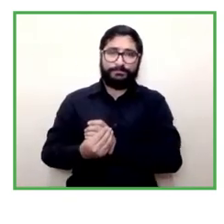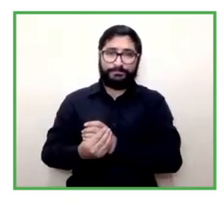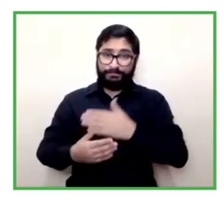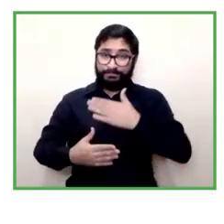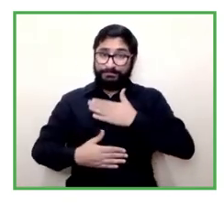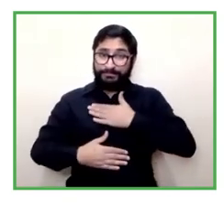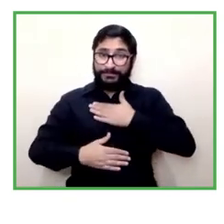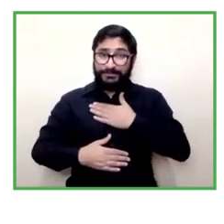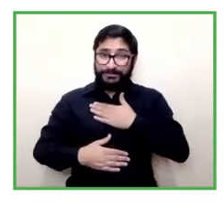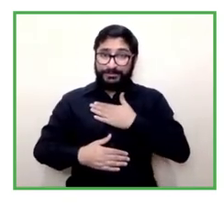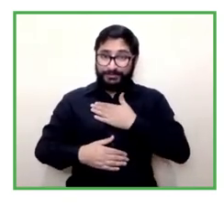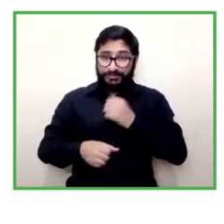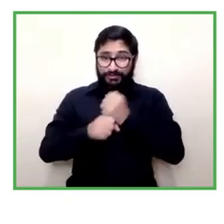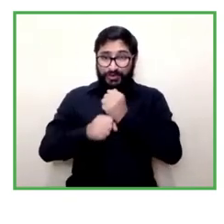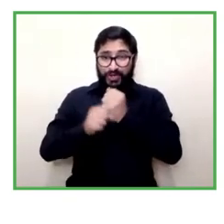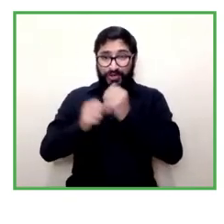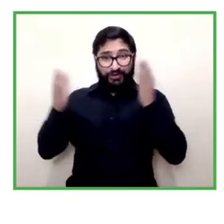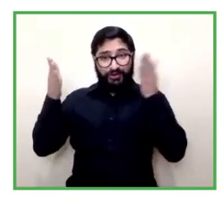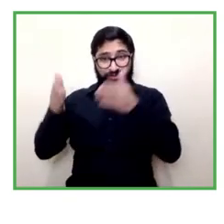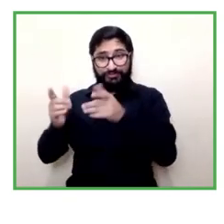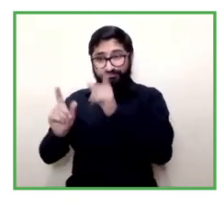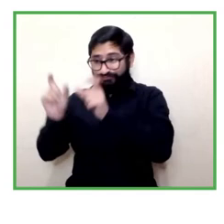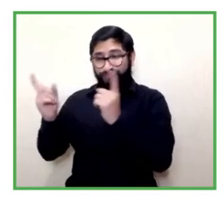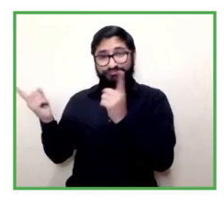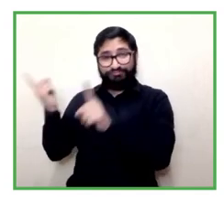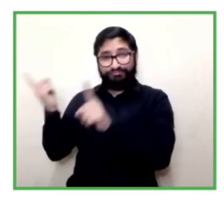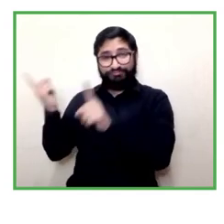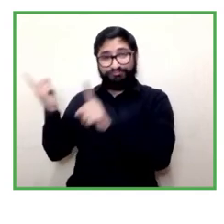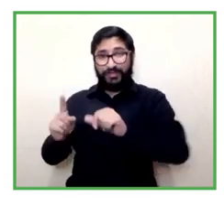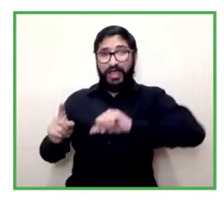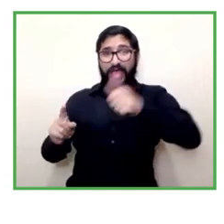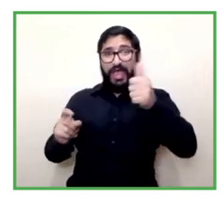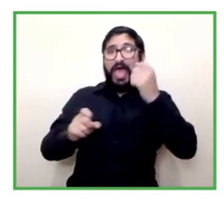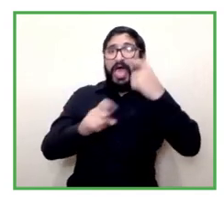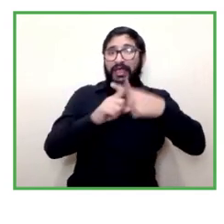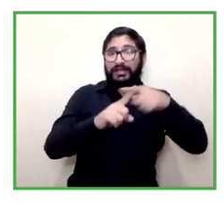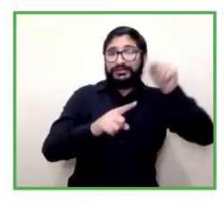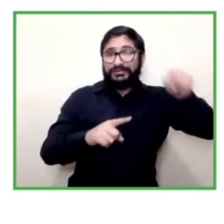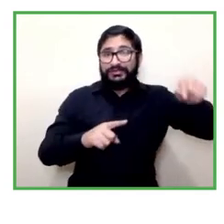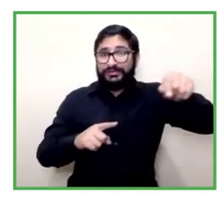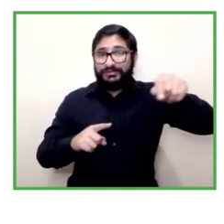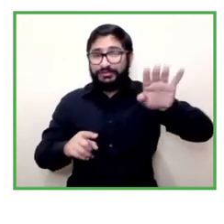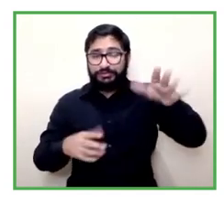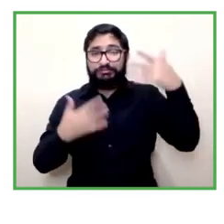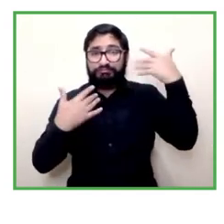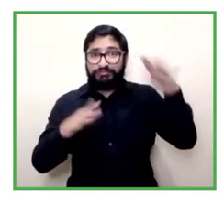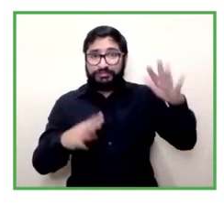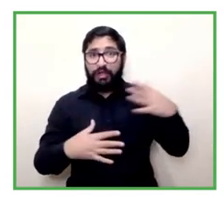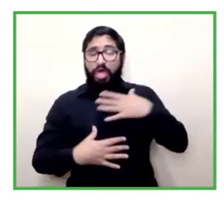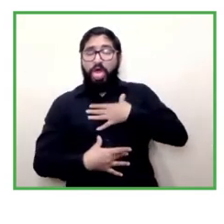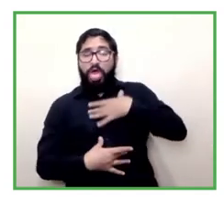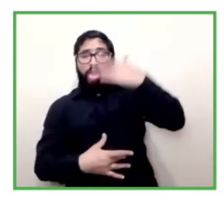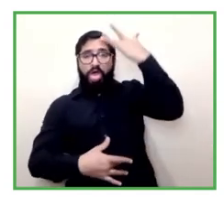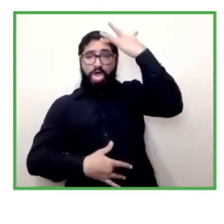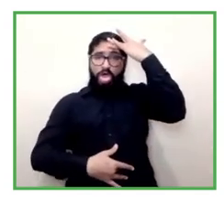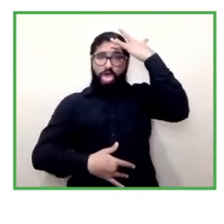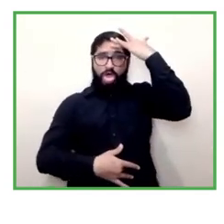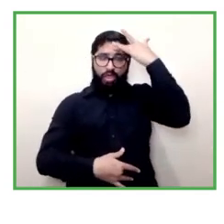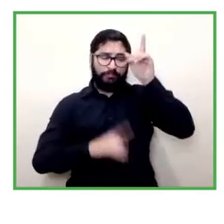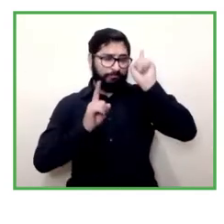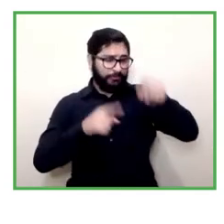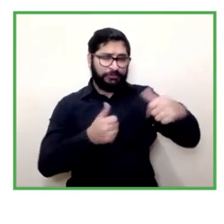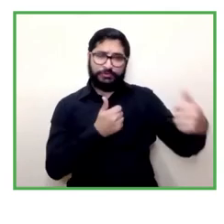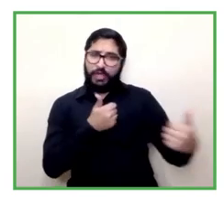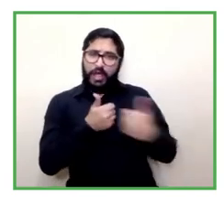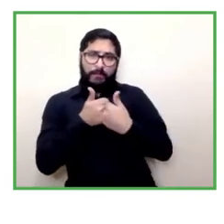stake everything that involves being subject to right and in a real and efficient way and it says that there's reciprocity